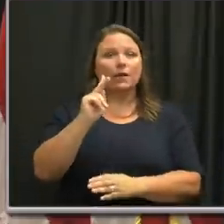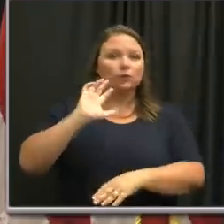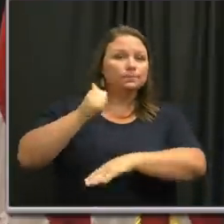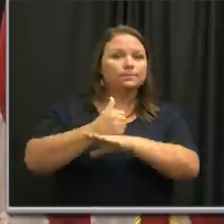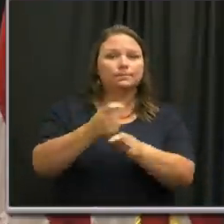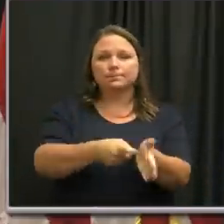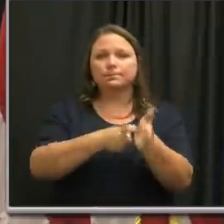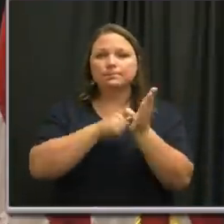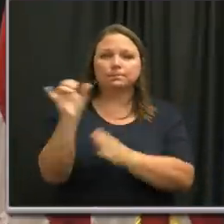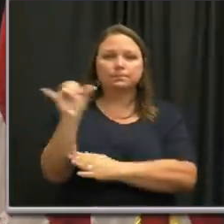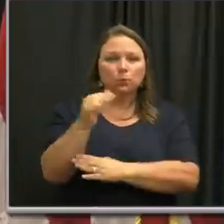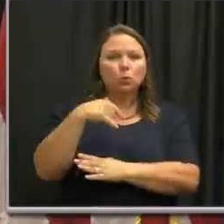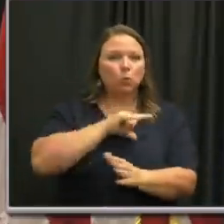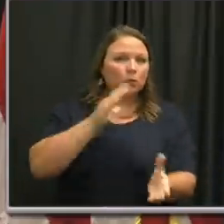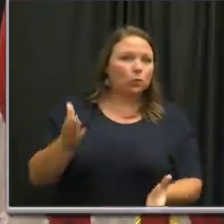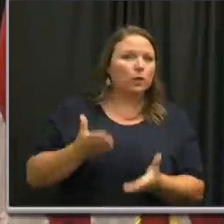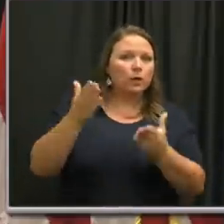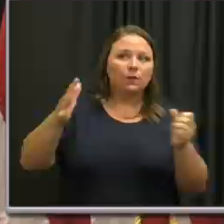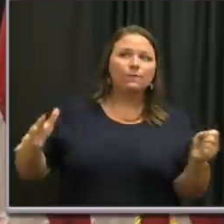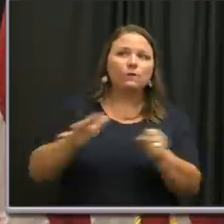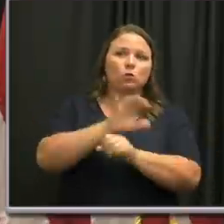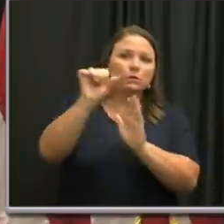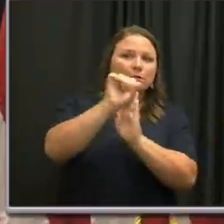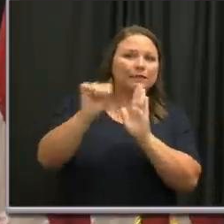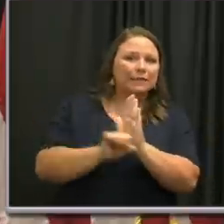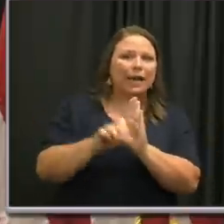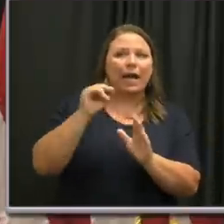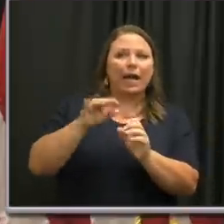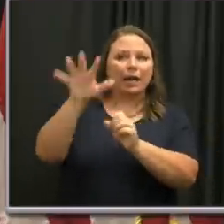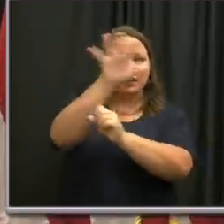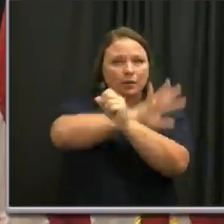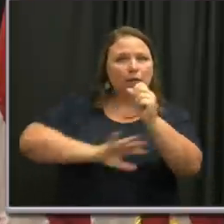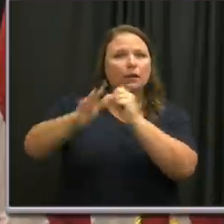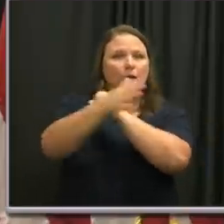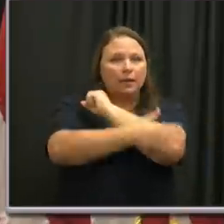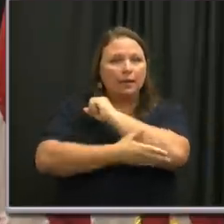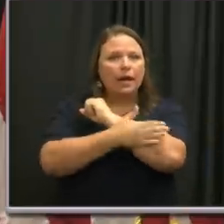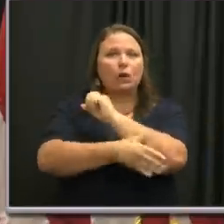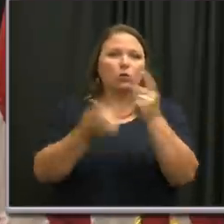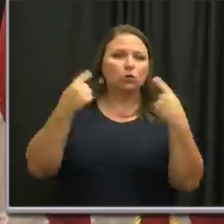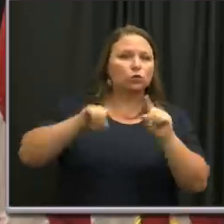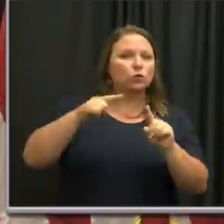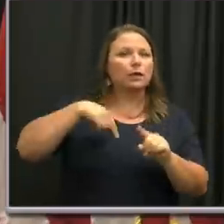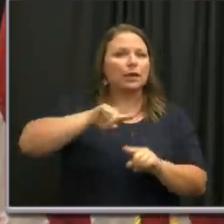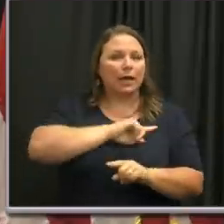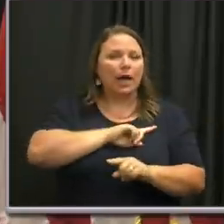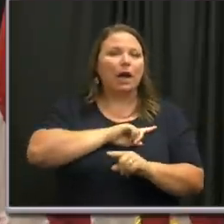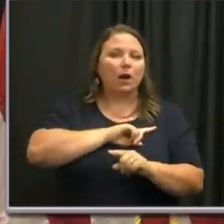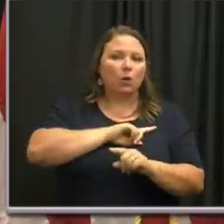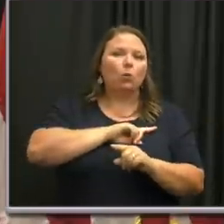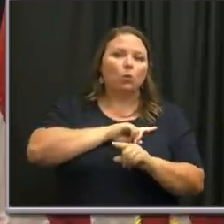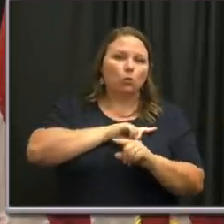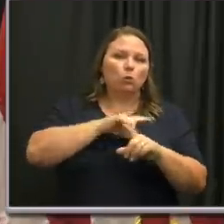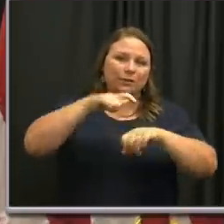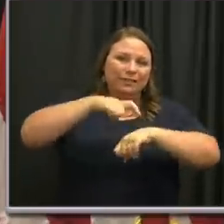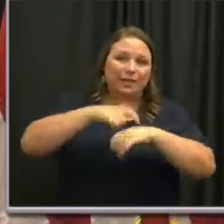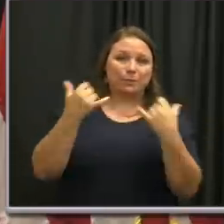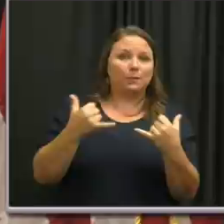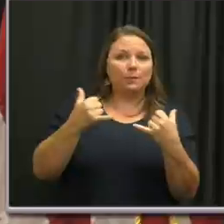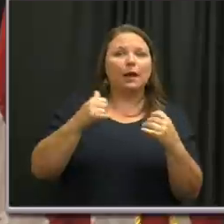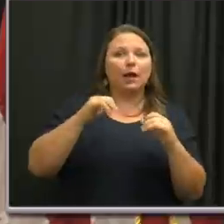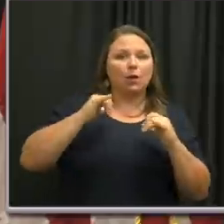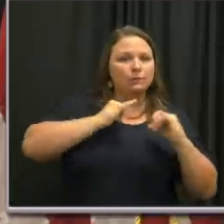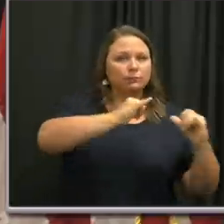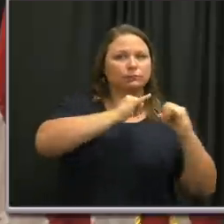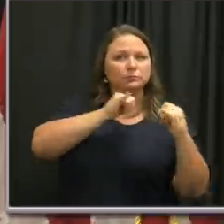requirements, and we are recommending that the state and certainly neighboring counties in our economic region implement similar policies.